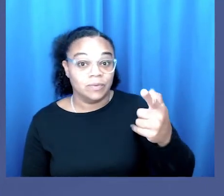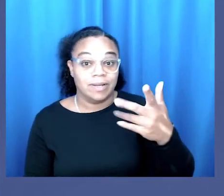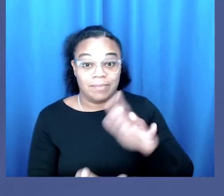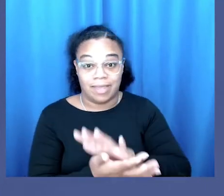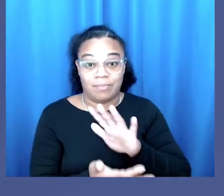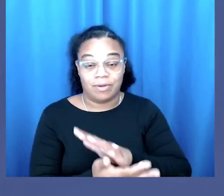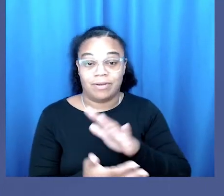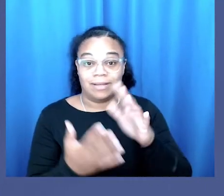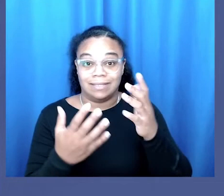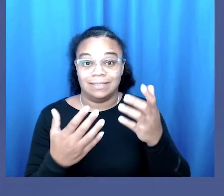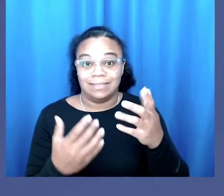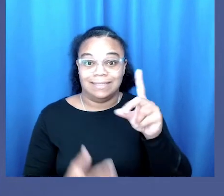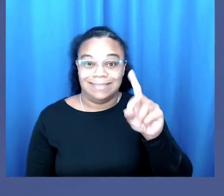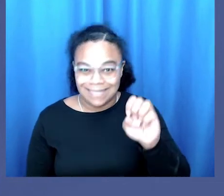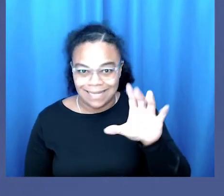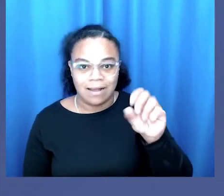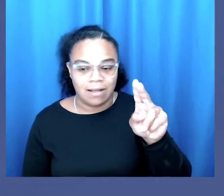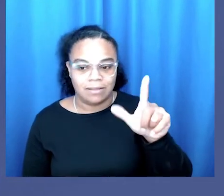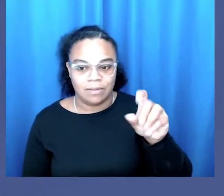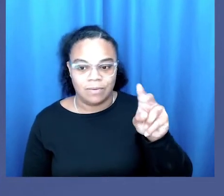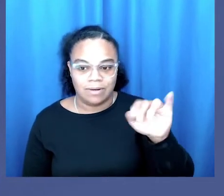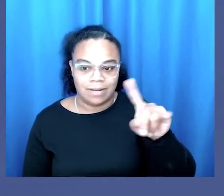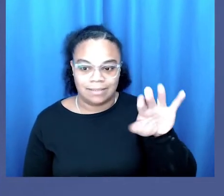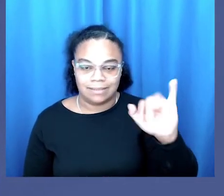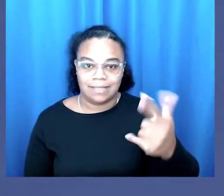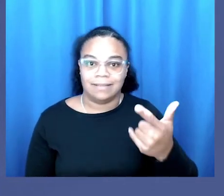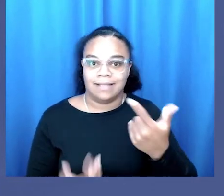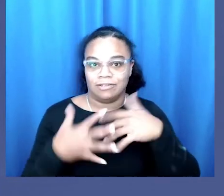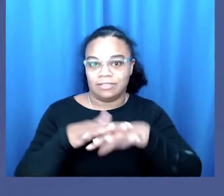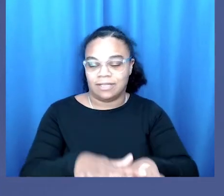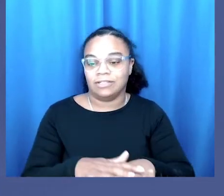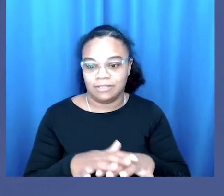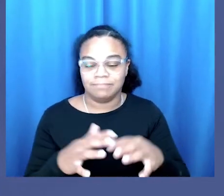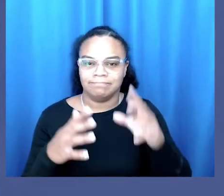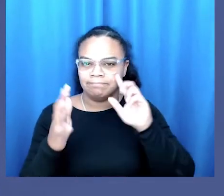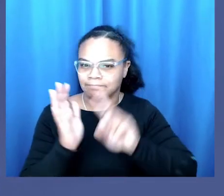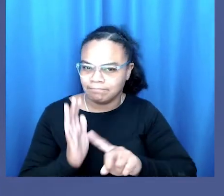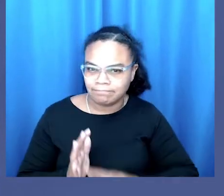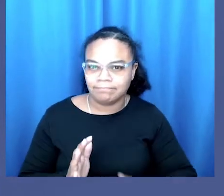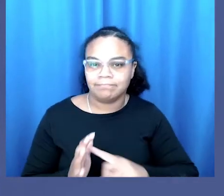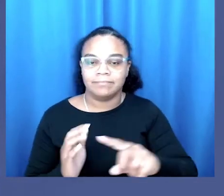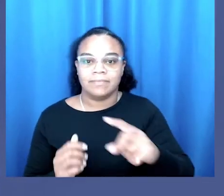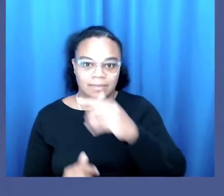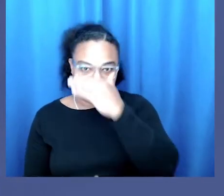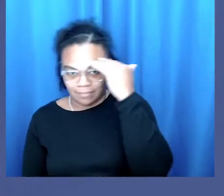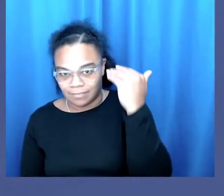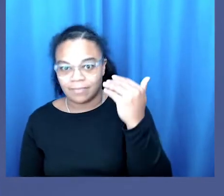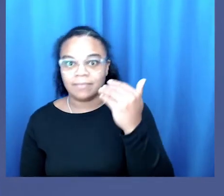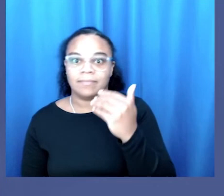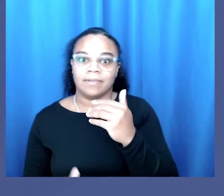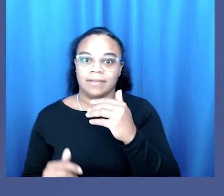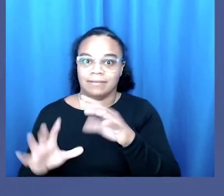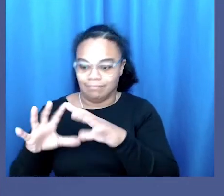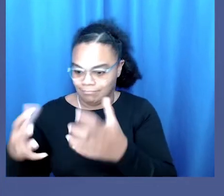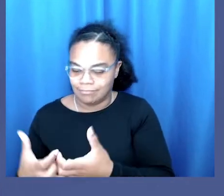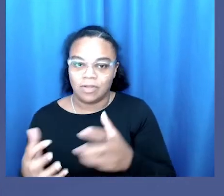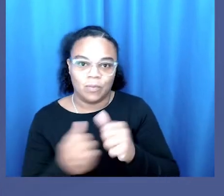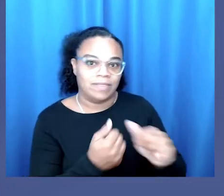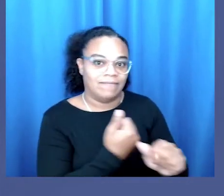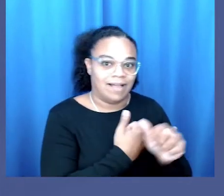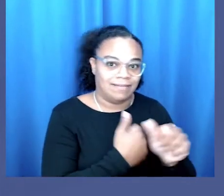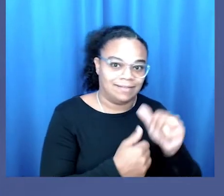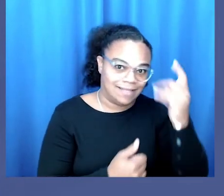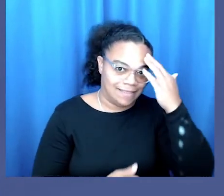paper Decolonizing the Intersection, Black Male Studies is a Critique of Intersectionality's Indebtedness to Subculture of Violence Theory.